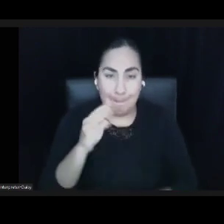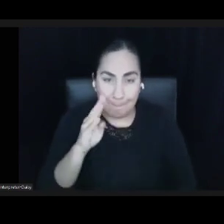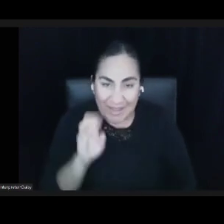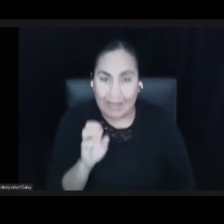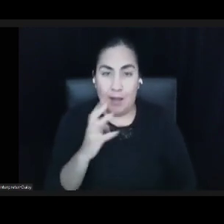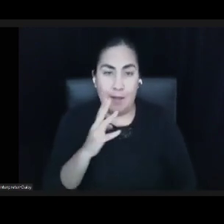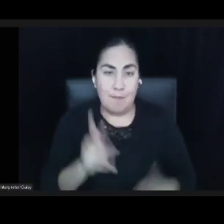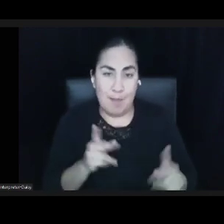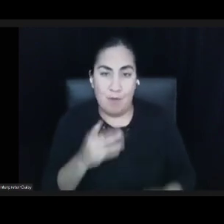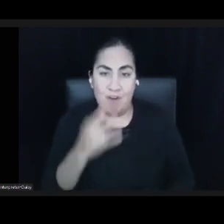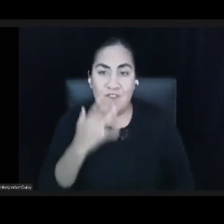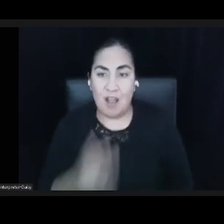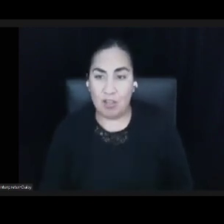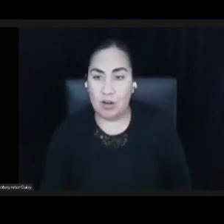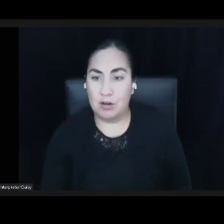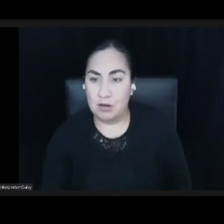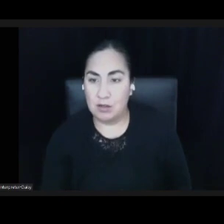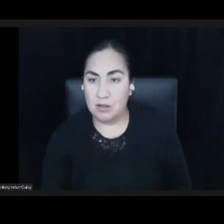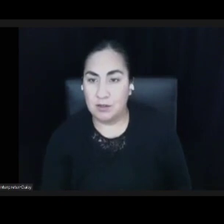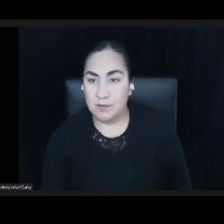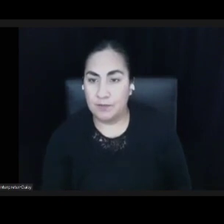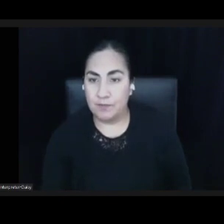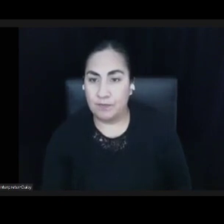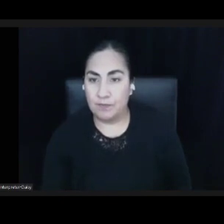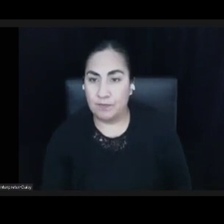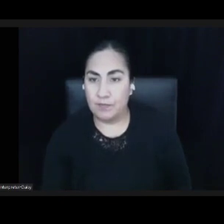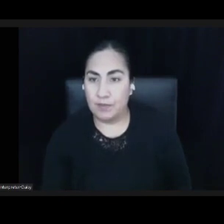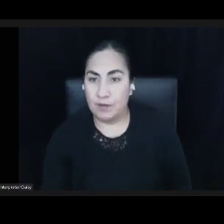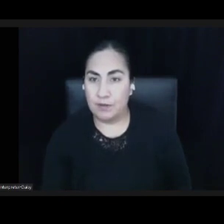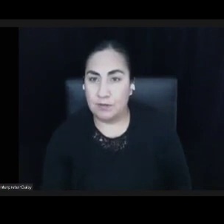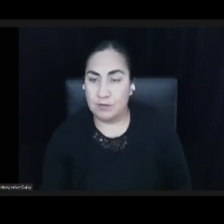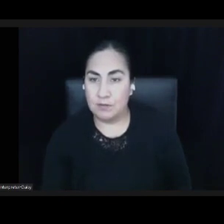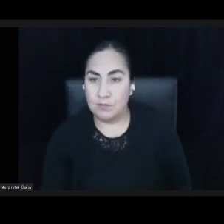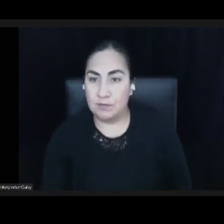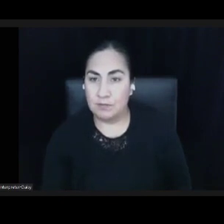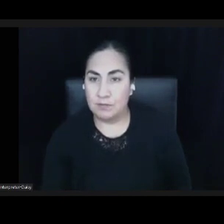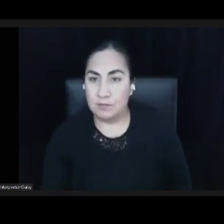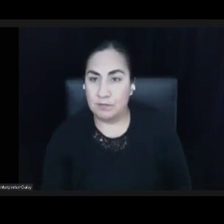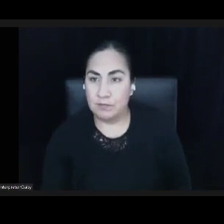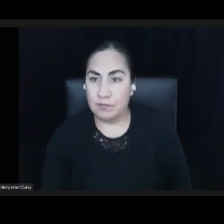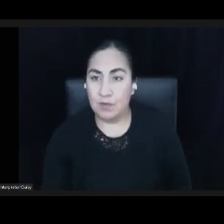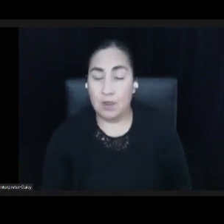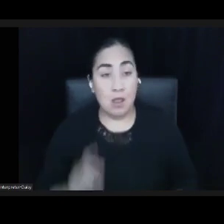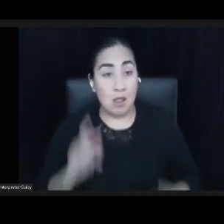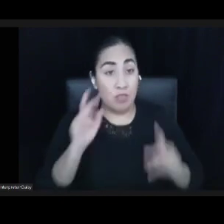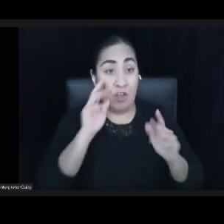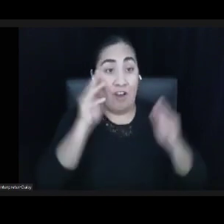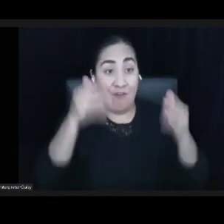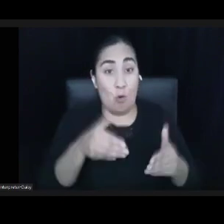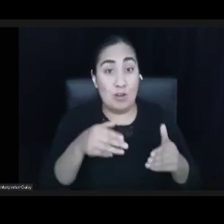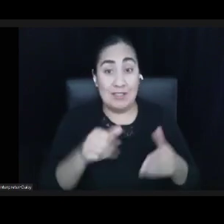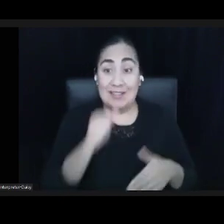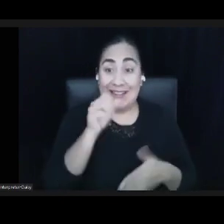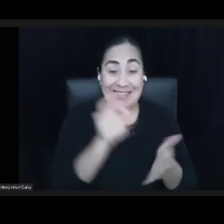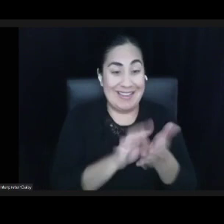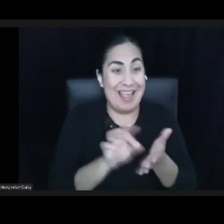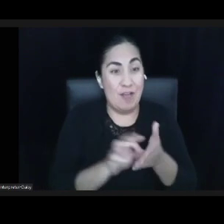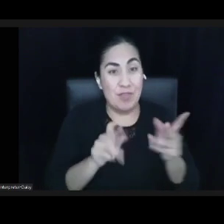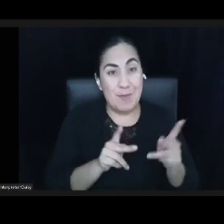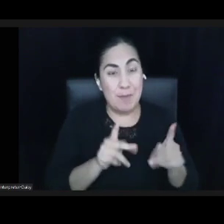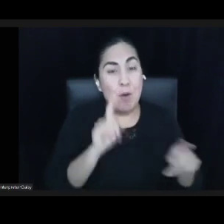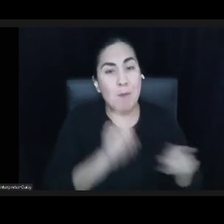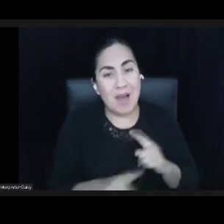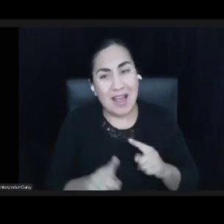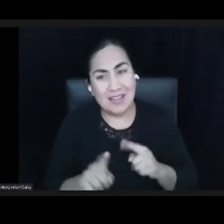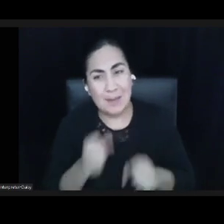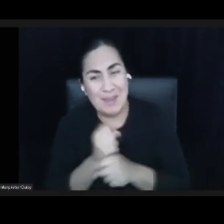The focus of this measure is not to count the people, but that the people count and the framework as a